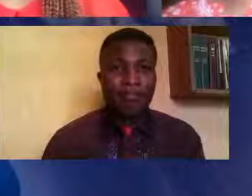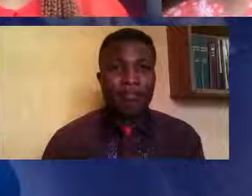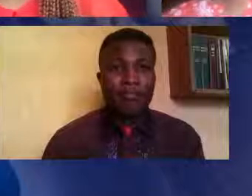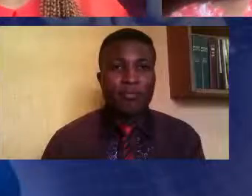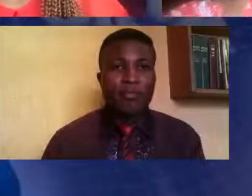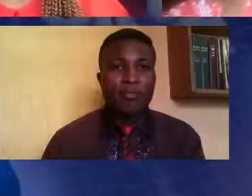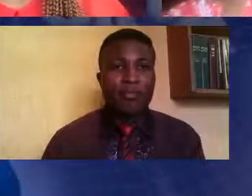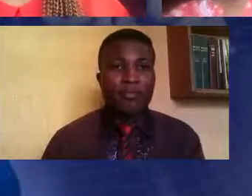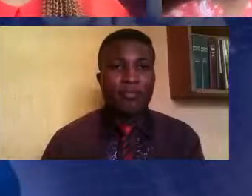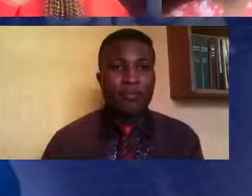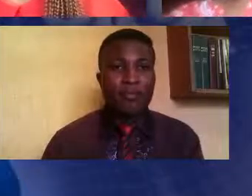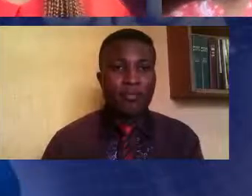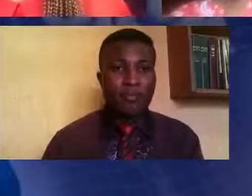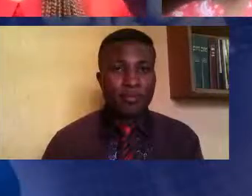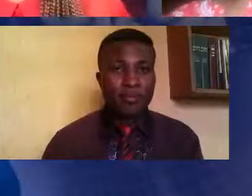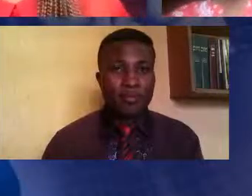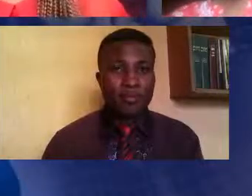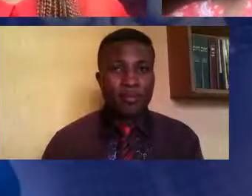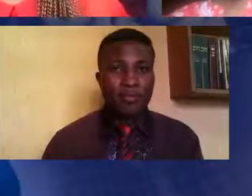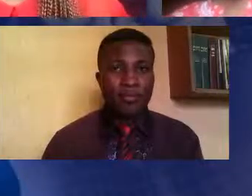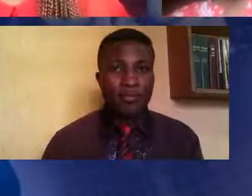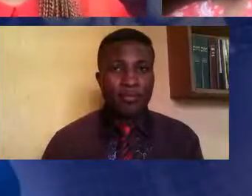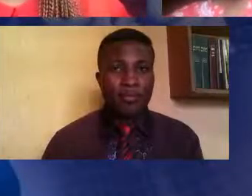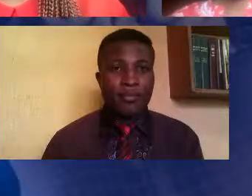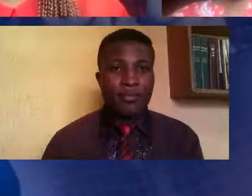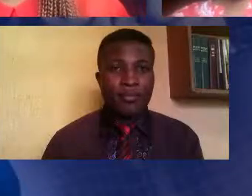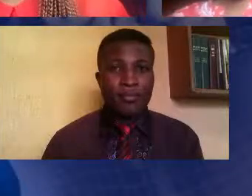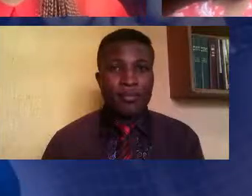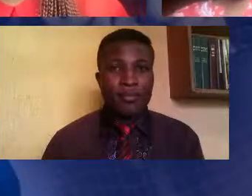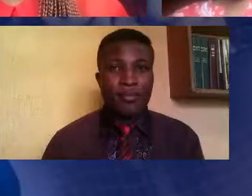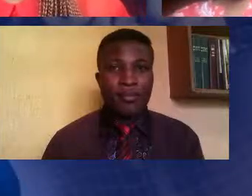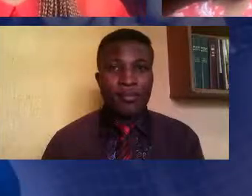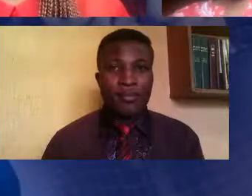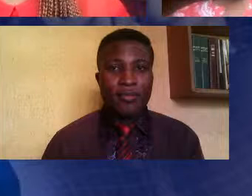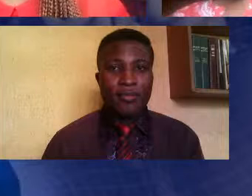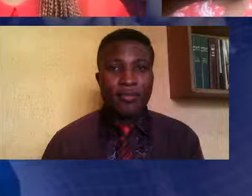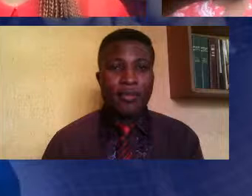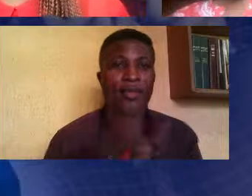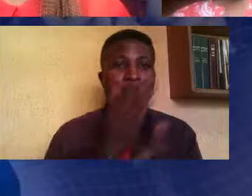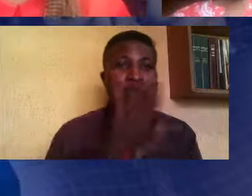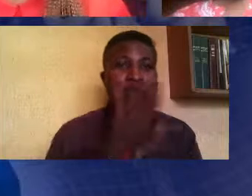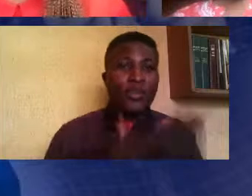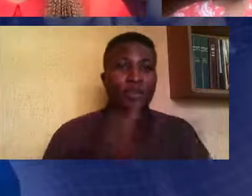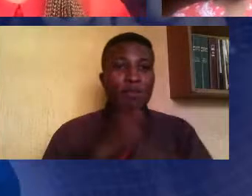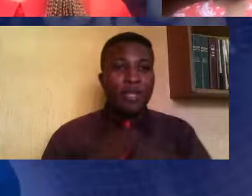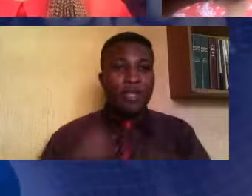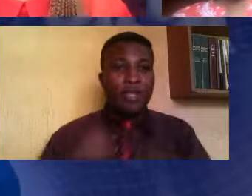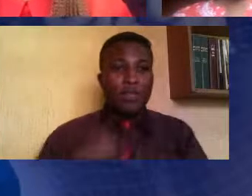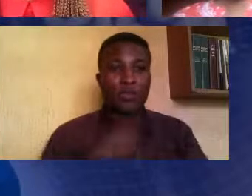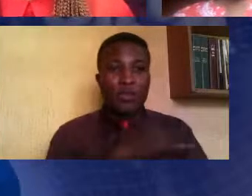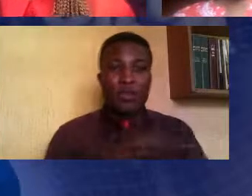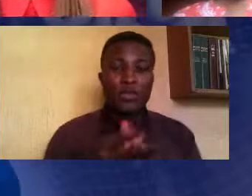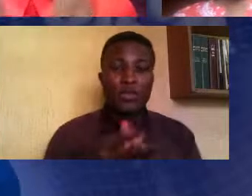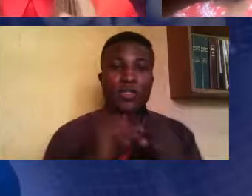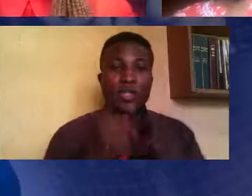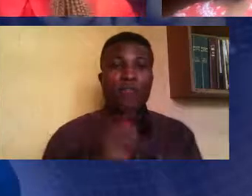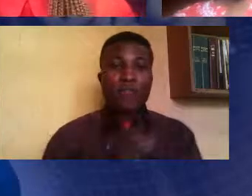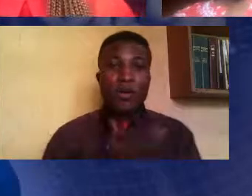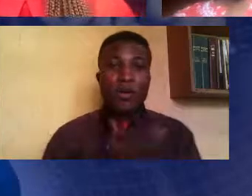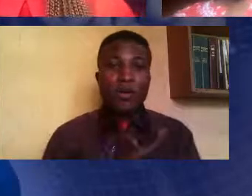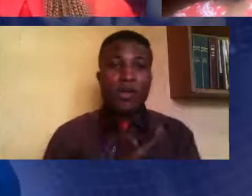So sometimes we don't give our children so much credit. Parents tend to shield that. Yeah. We know that. Please,